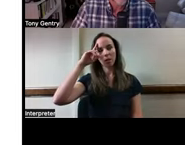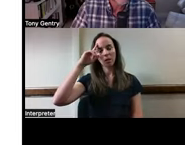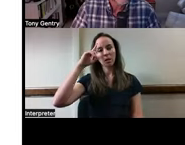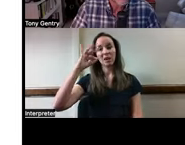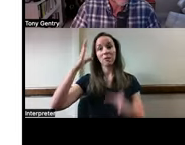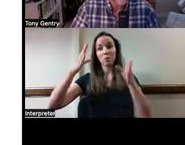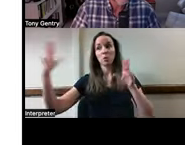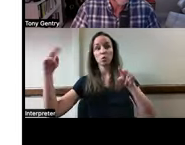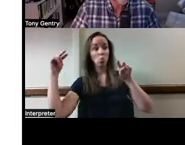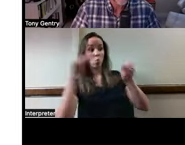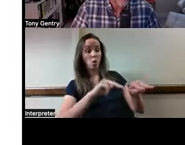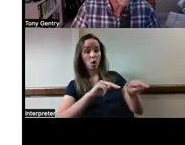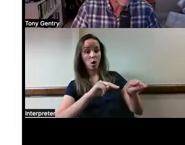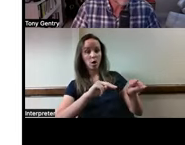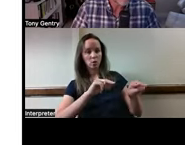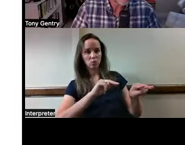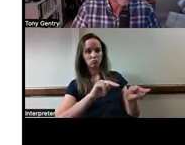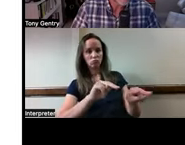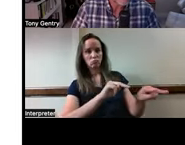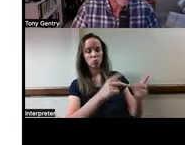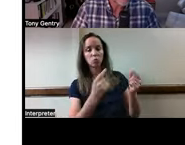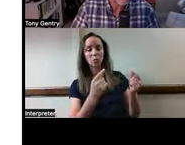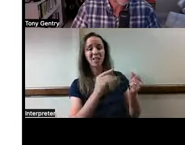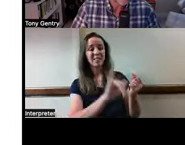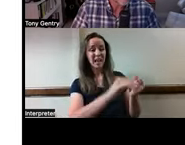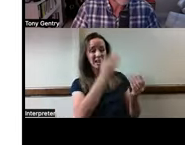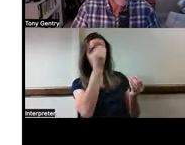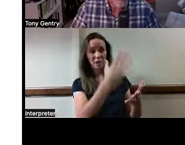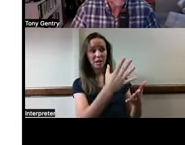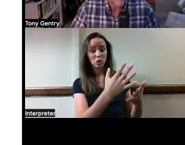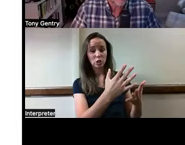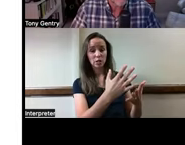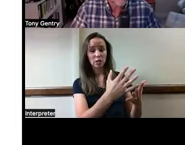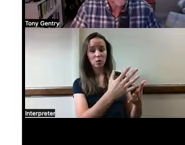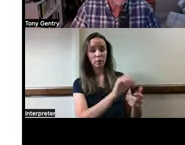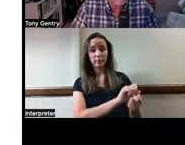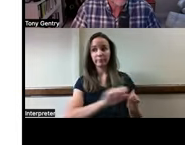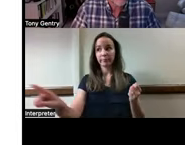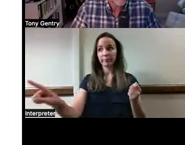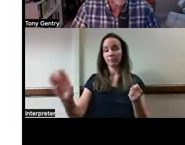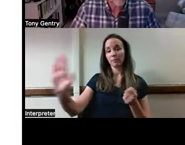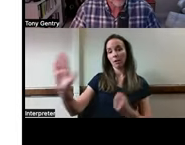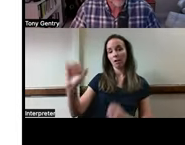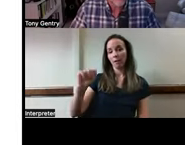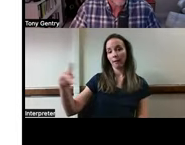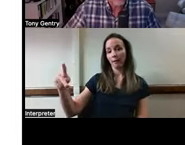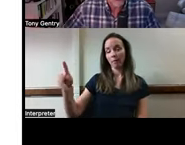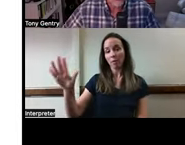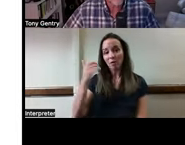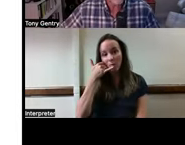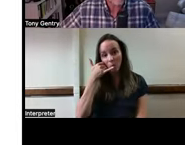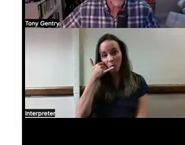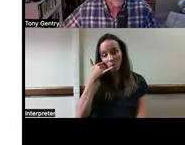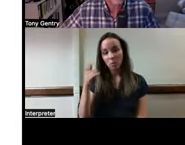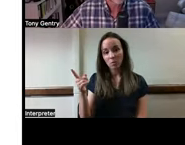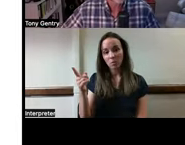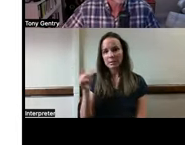thing about these things is all that information gets sent to the app on the caregiver's cell phone who's